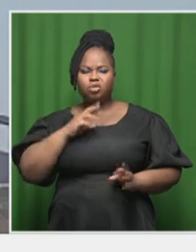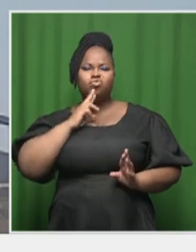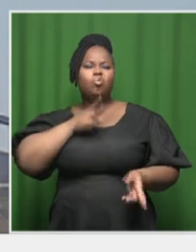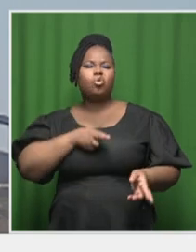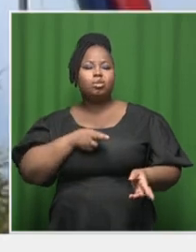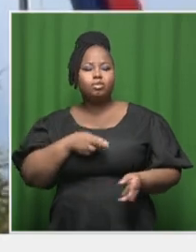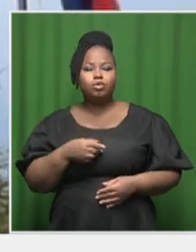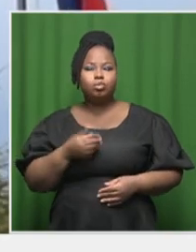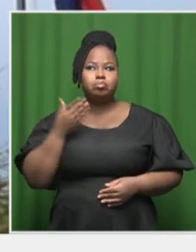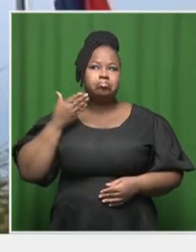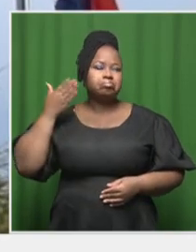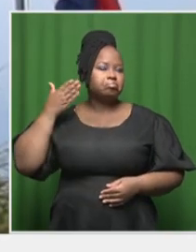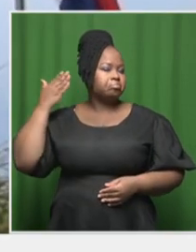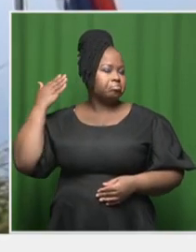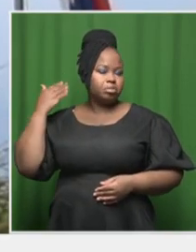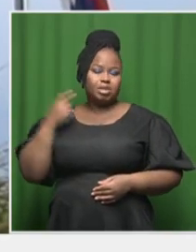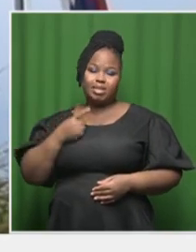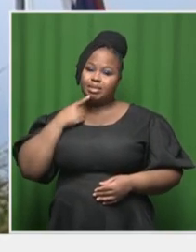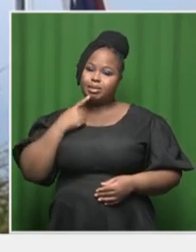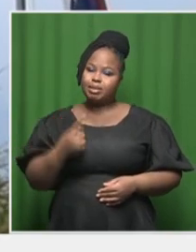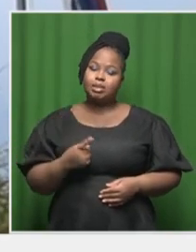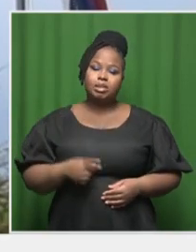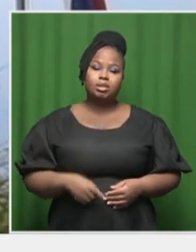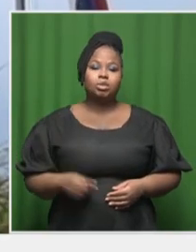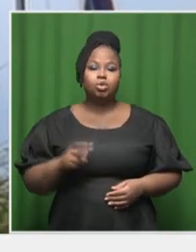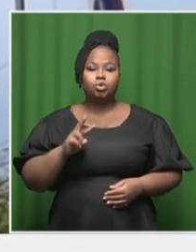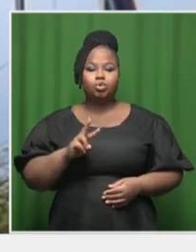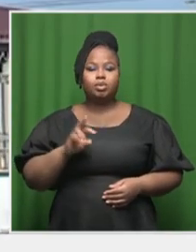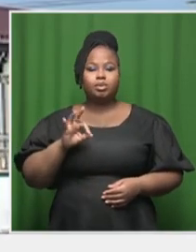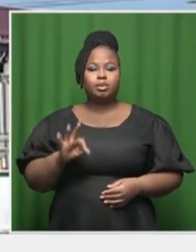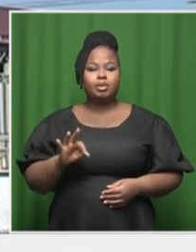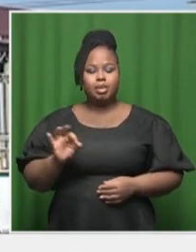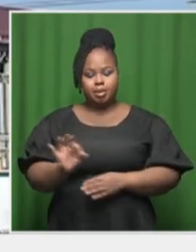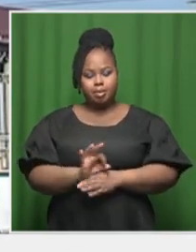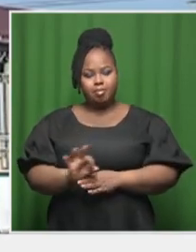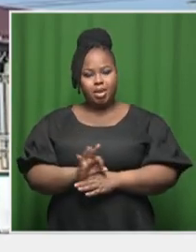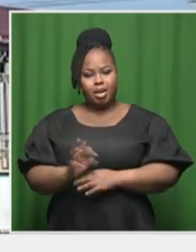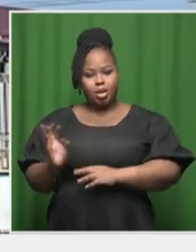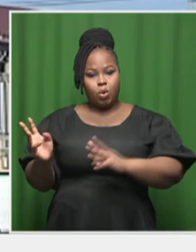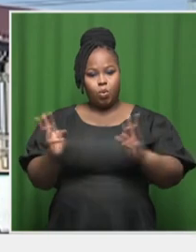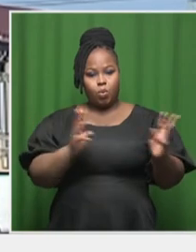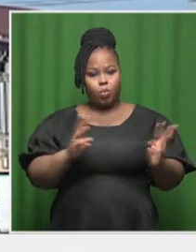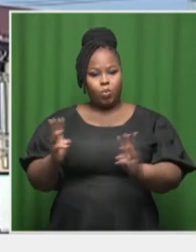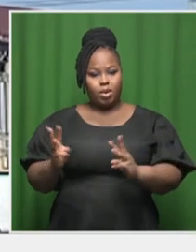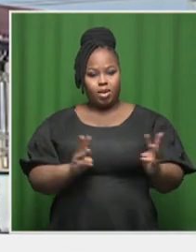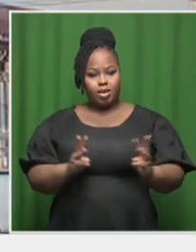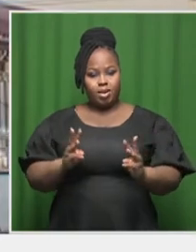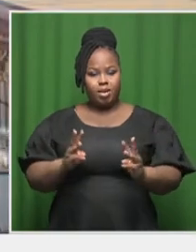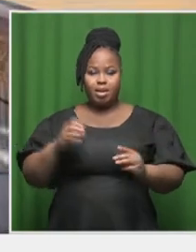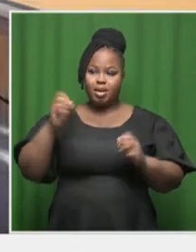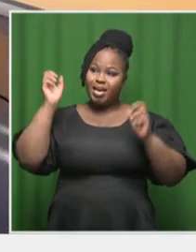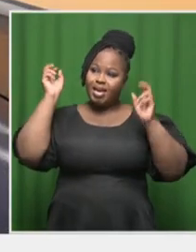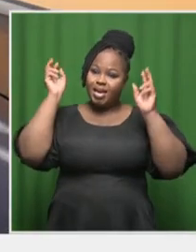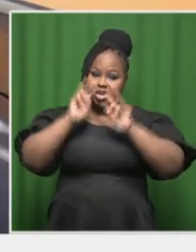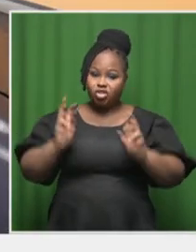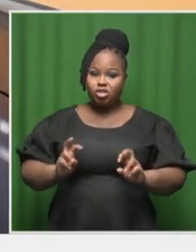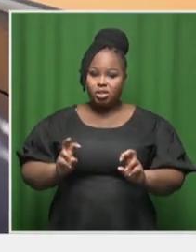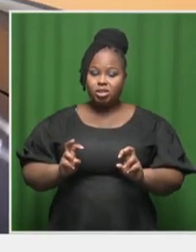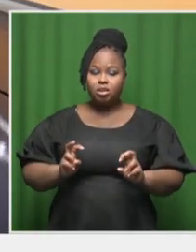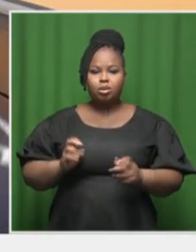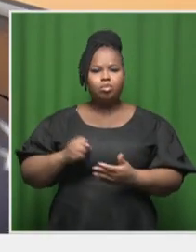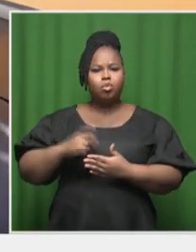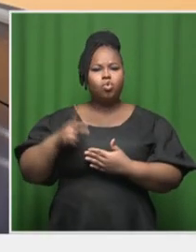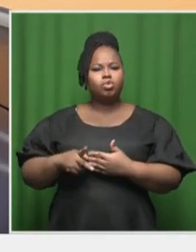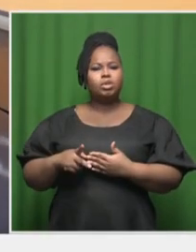not from this weekend, this was a while ago. They were saying that 23 planned wind power projects in the Eastern Cape are at a